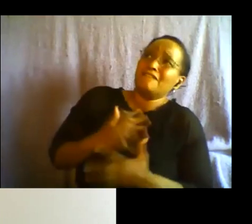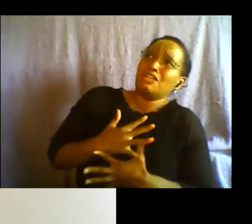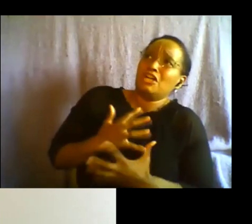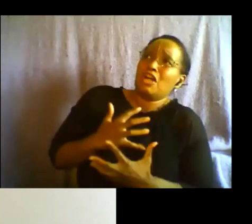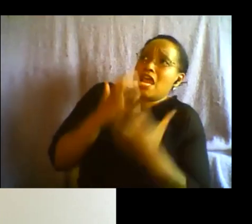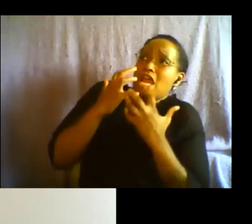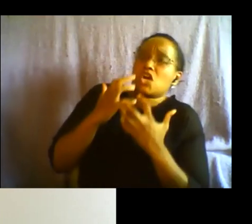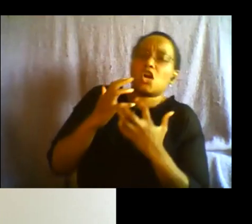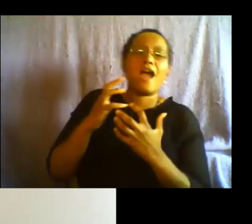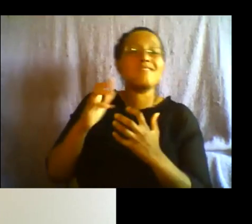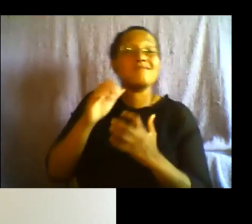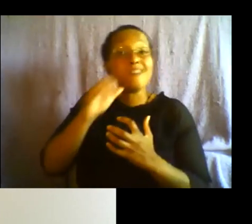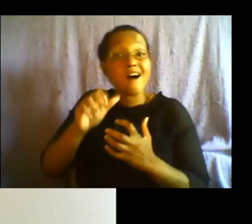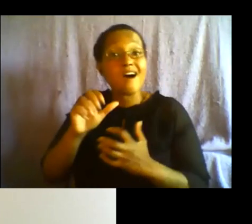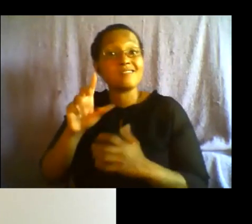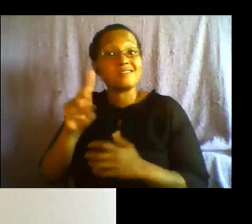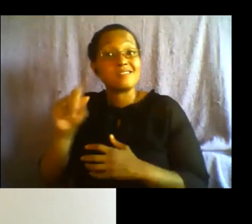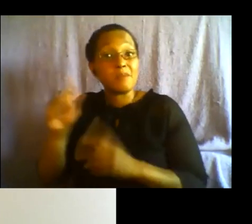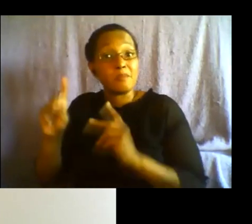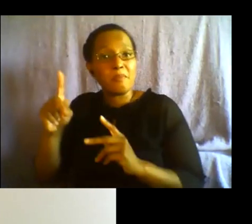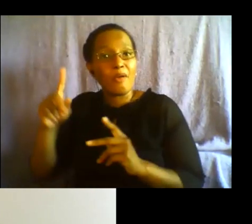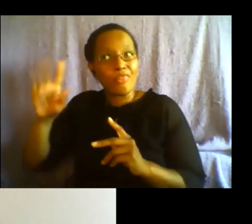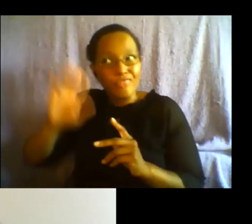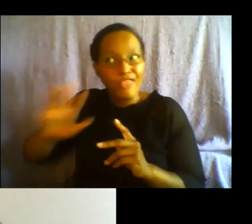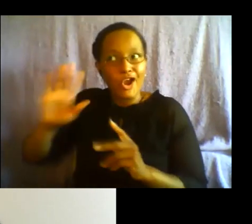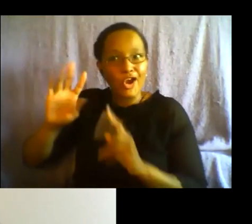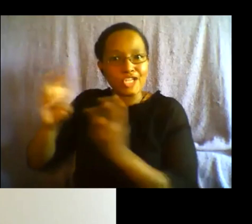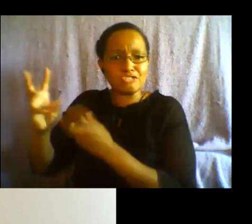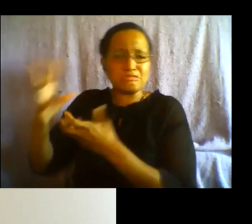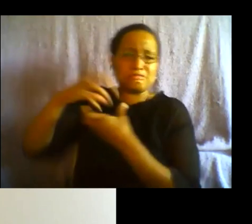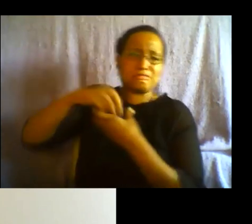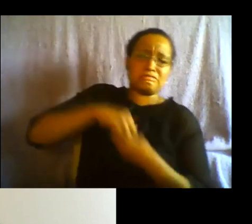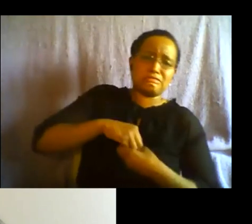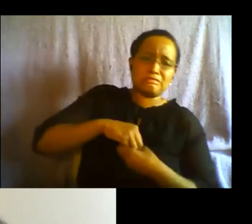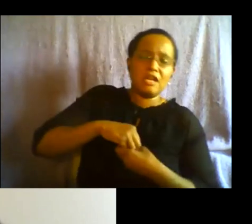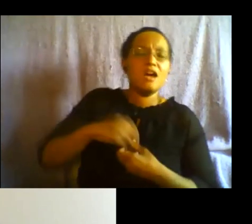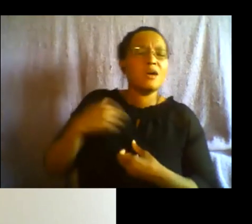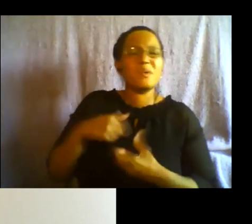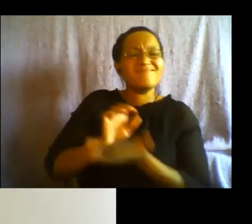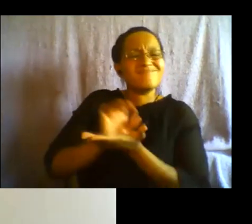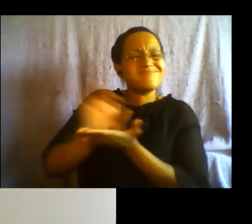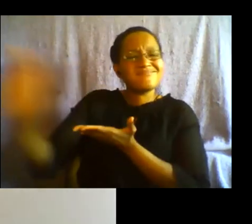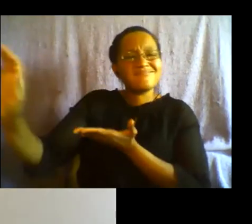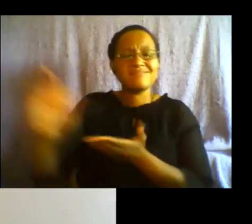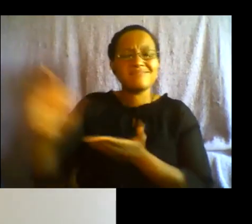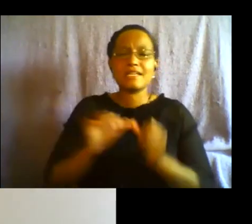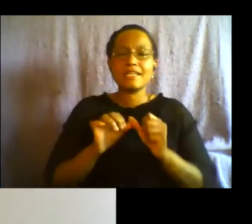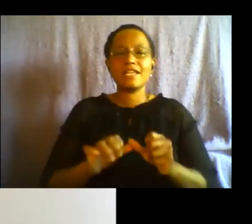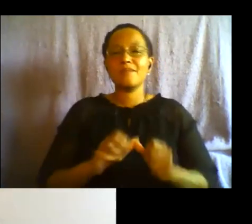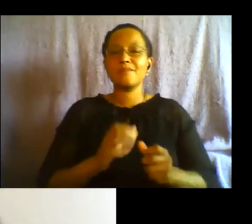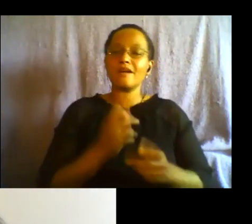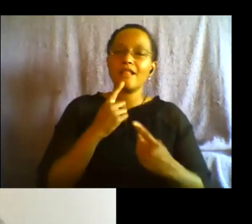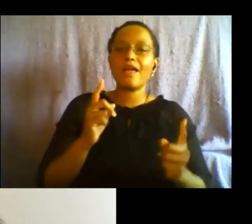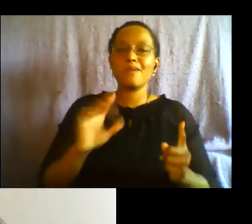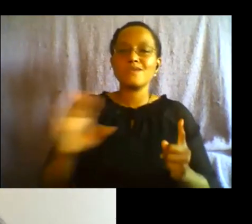non-disabled people have with us all we have to do is embrace it keep embracing it keep declaring you're sexy keep claiming it